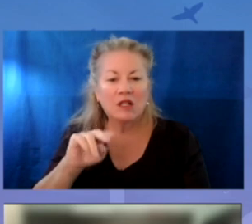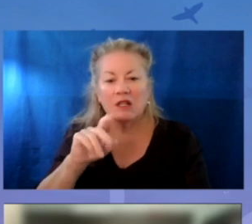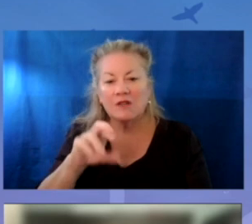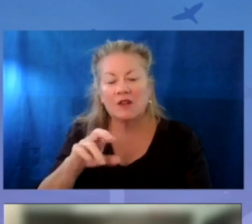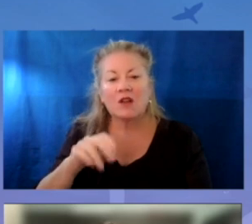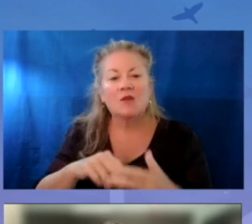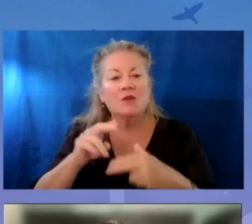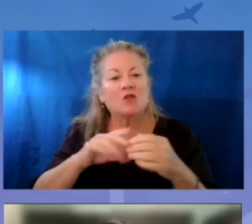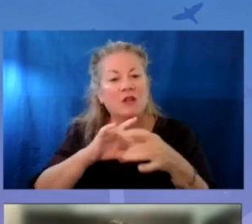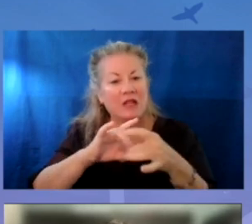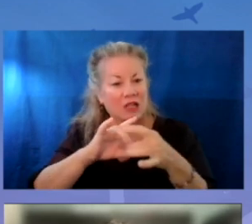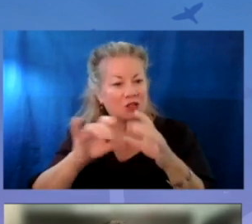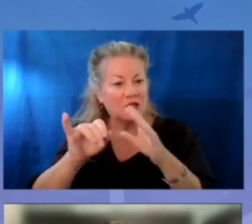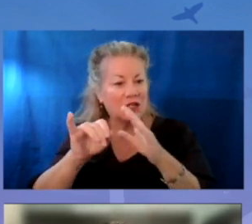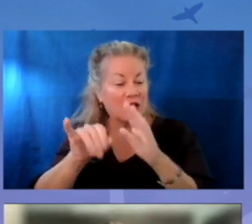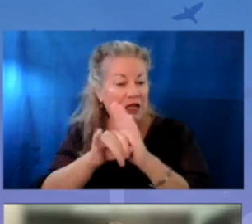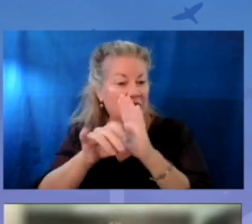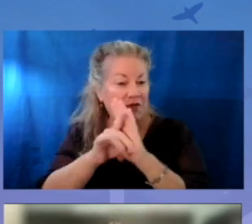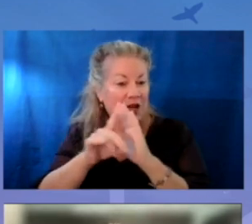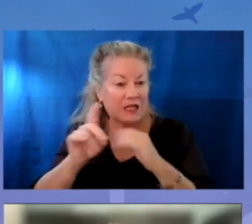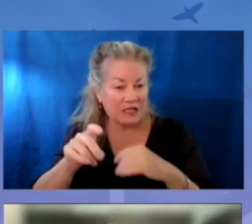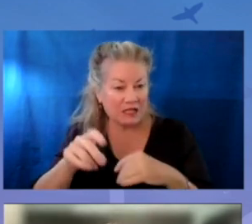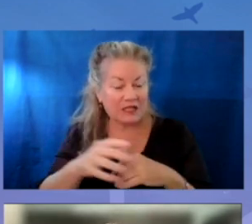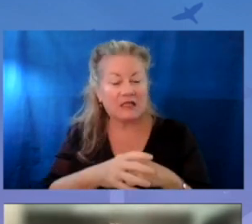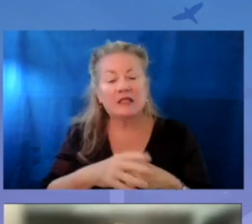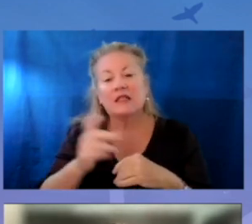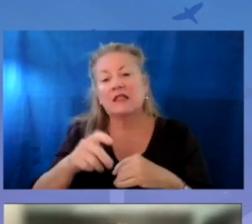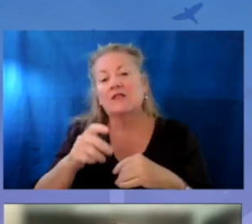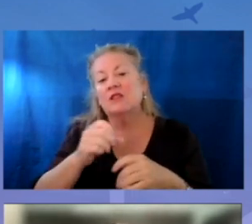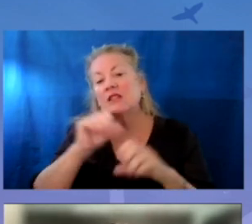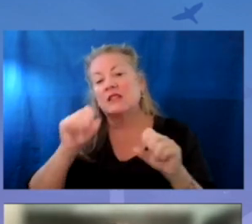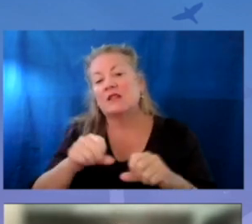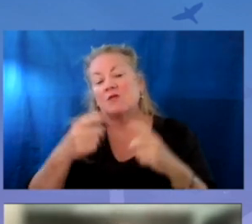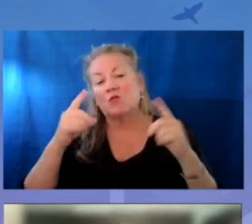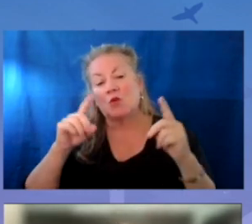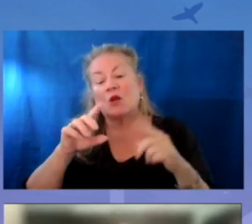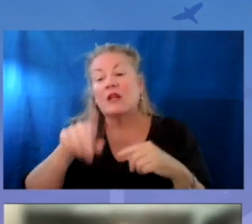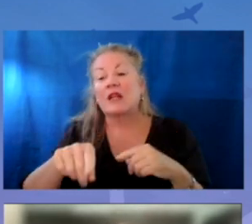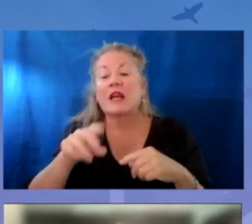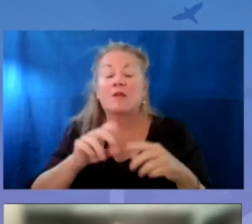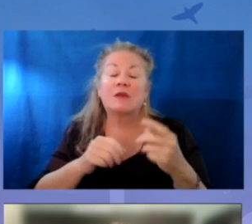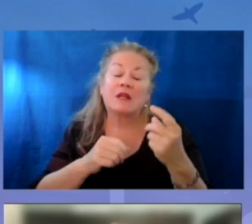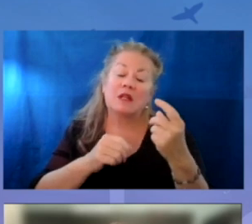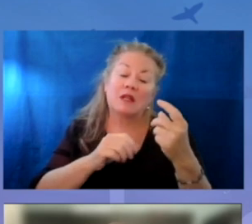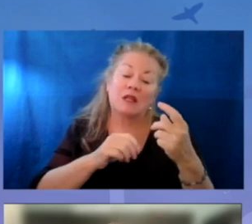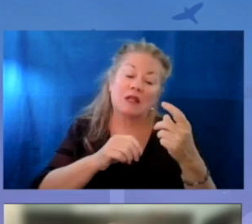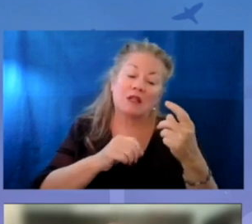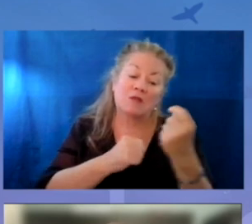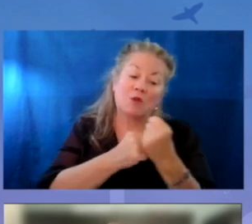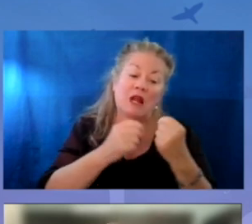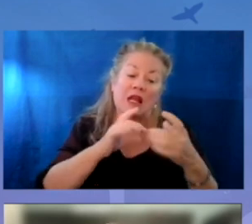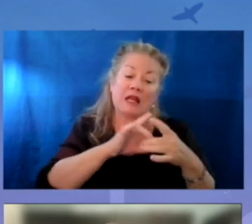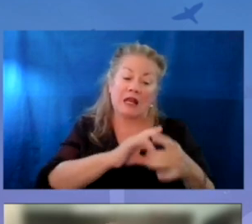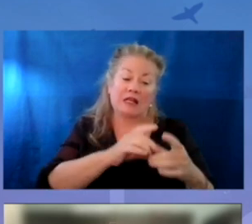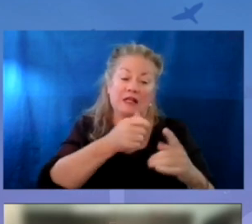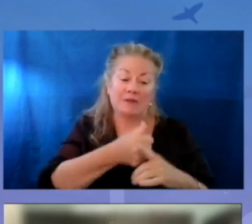Navigators build relationships and identify needs. We also knew for the system to work, navigators had to be supported and connected themselves. We